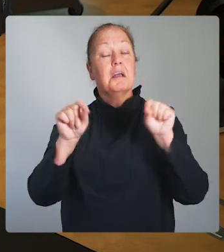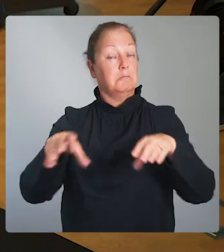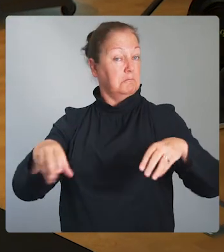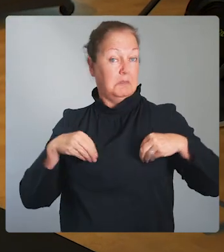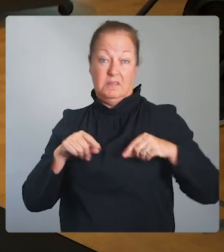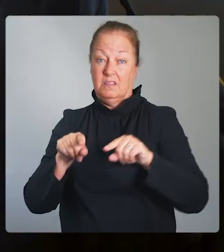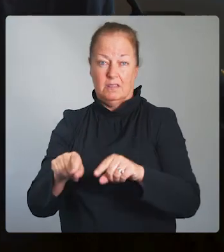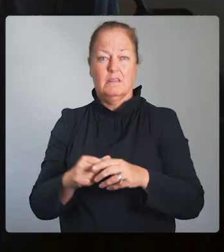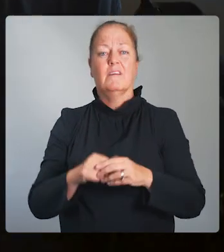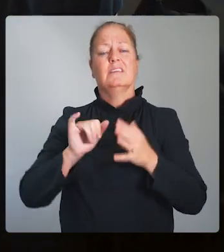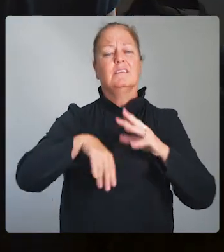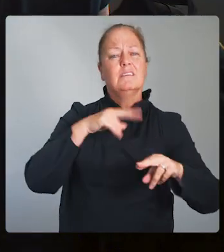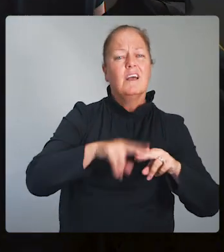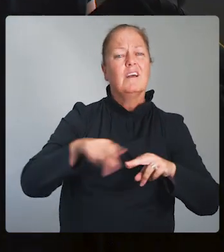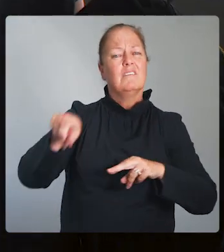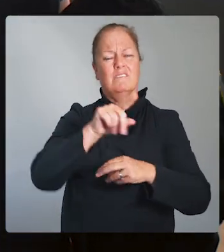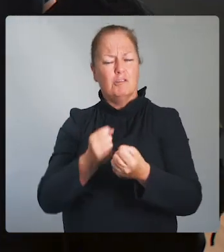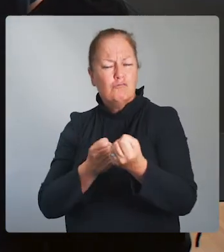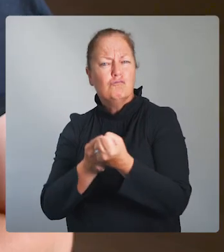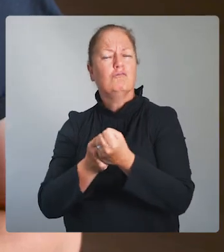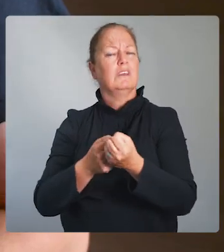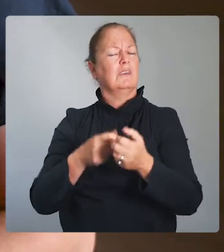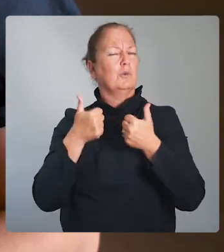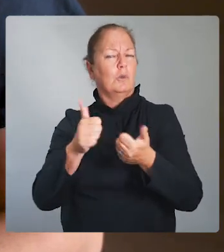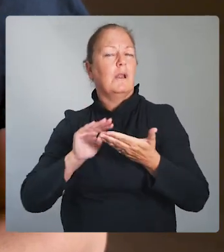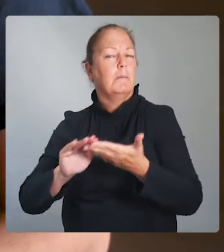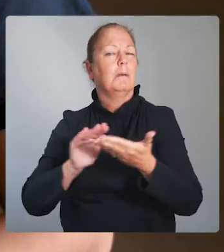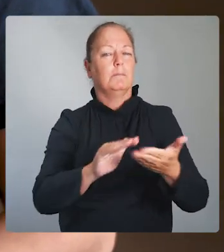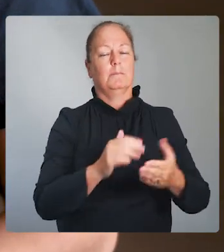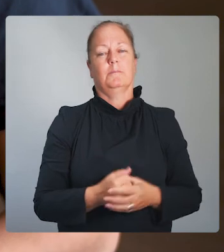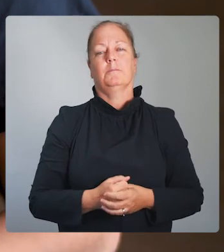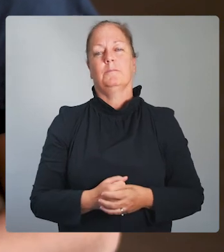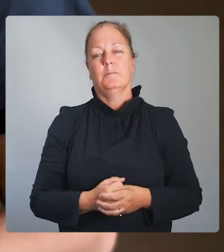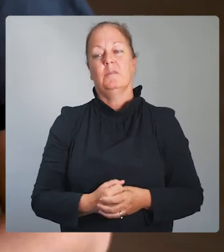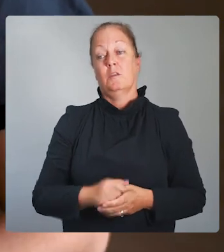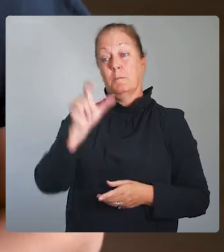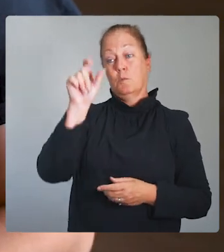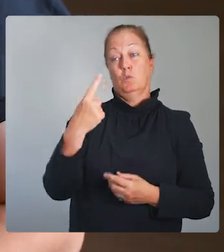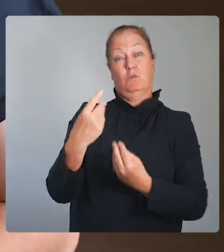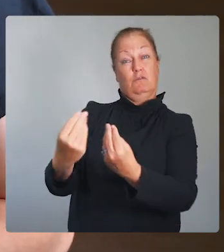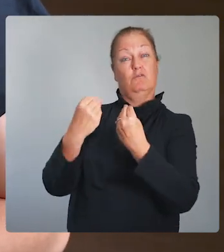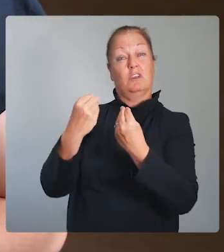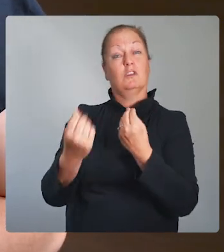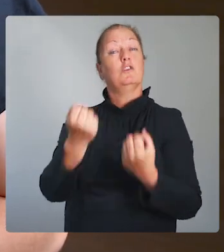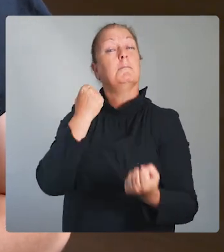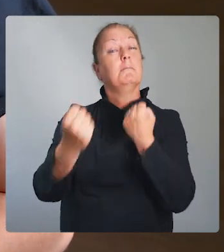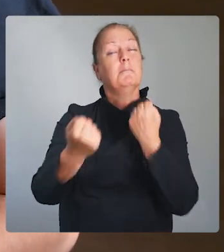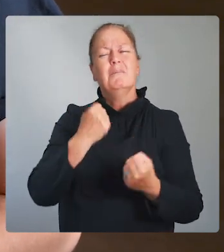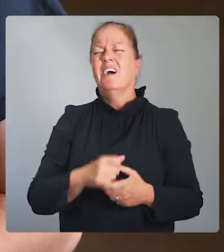and our staff are friendly and supportive. The trainer was, she was just really supportive and